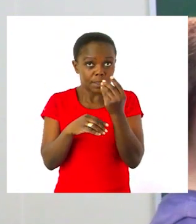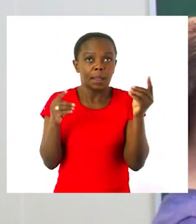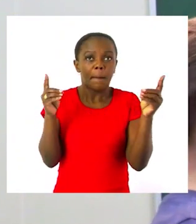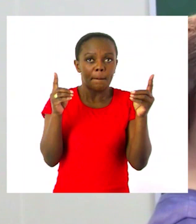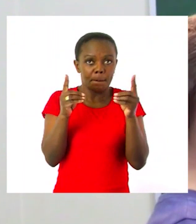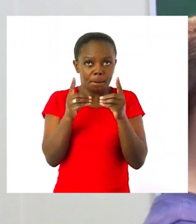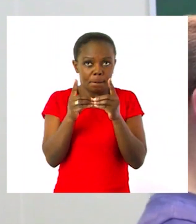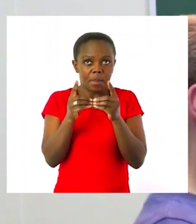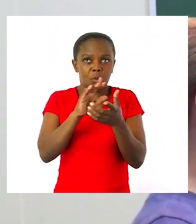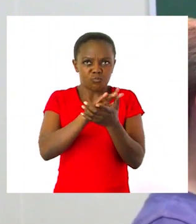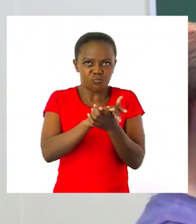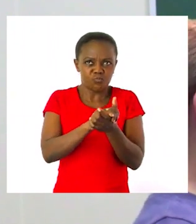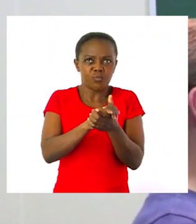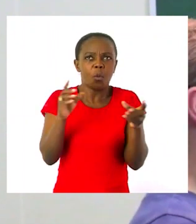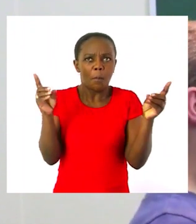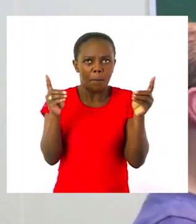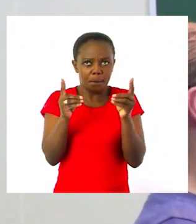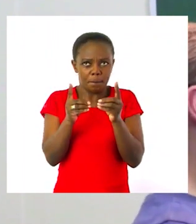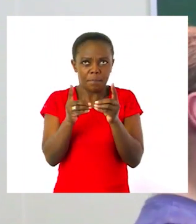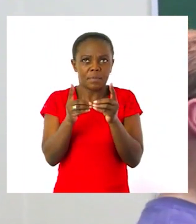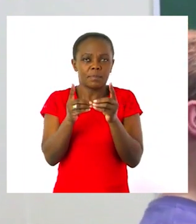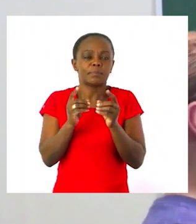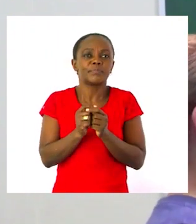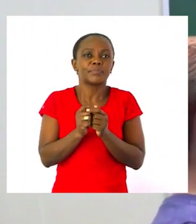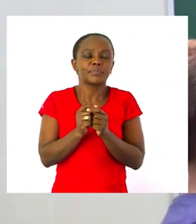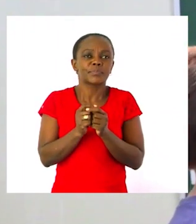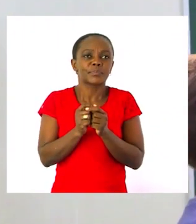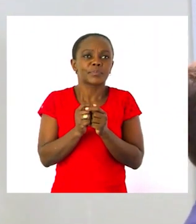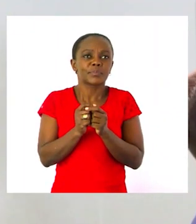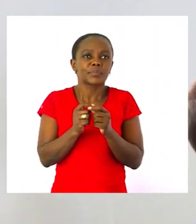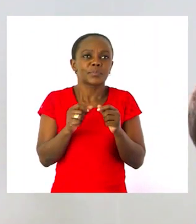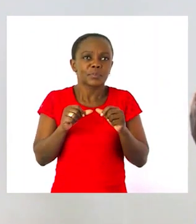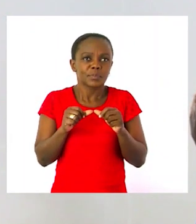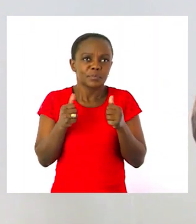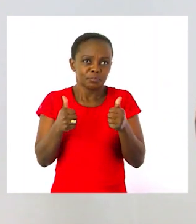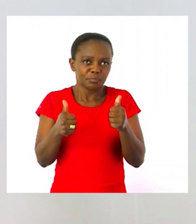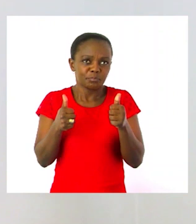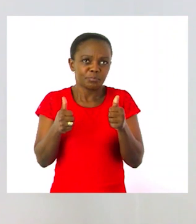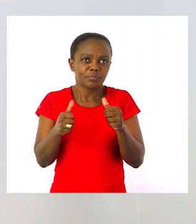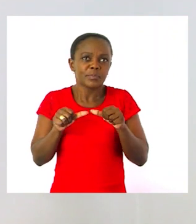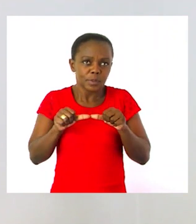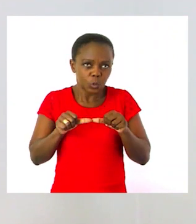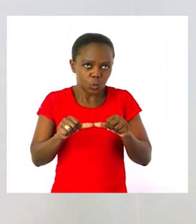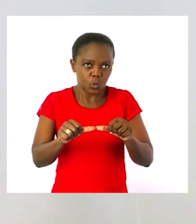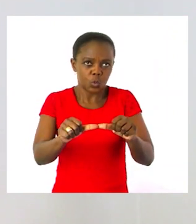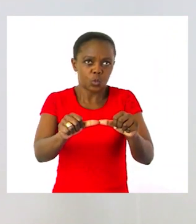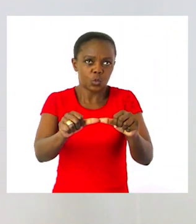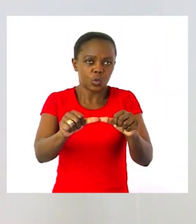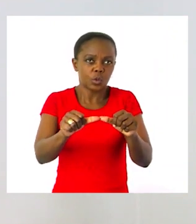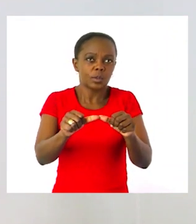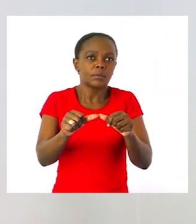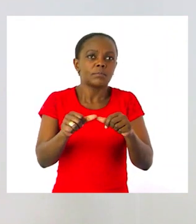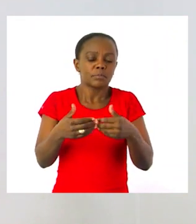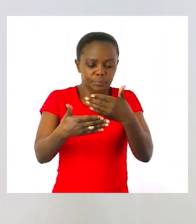Bridget. Well done. I hope you can do better by finishing all your work by